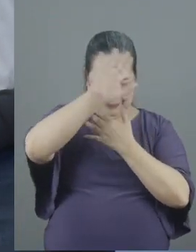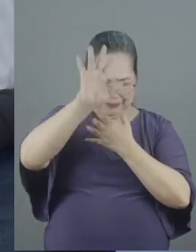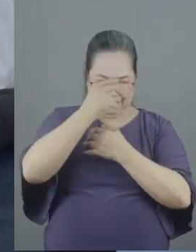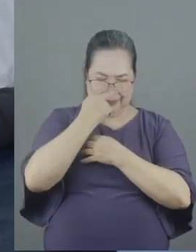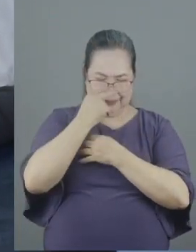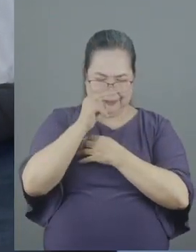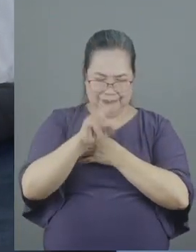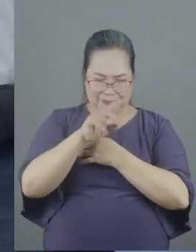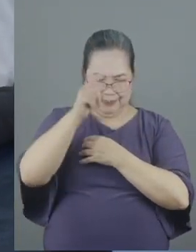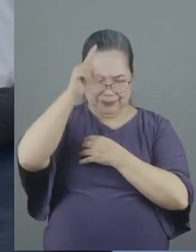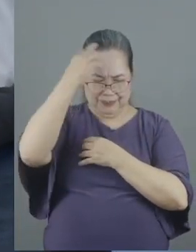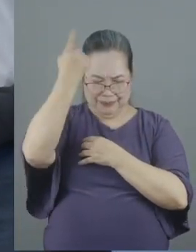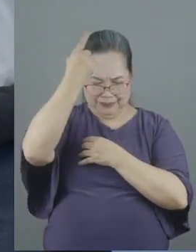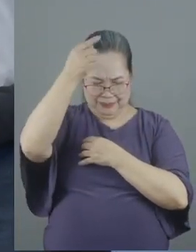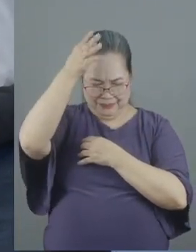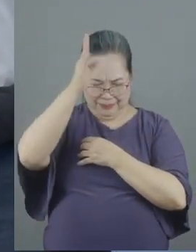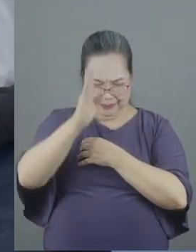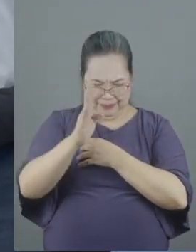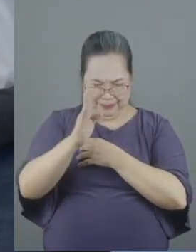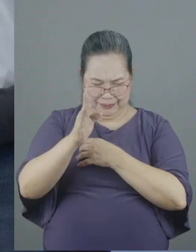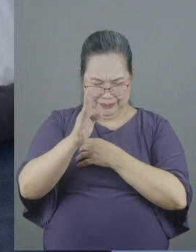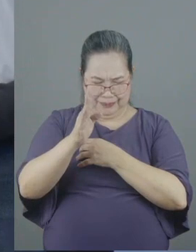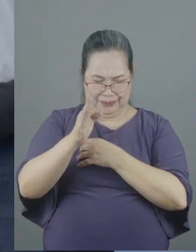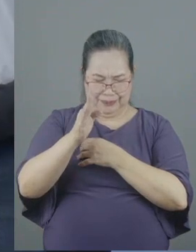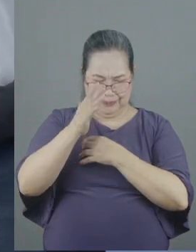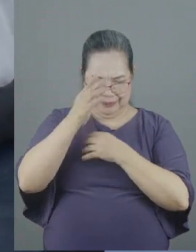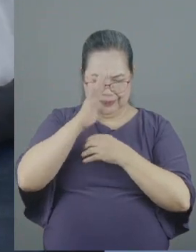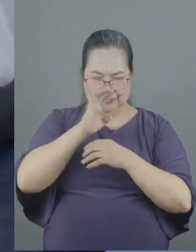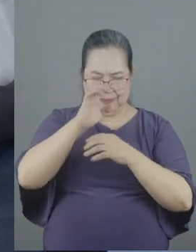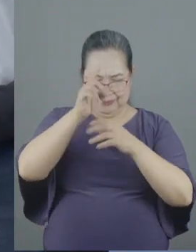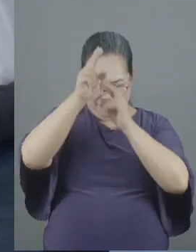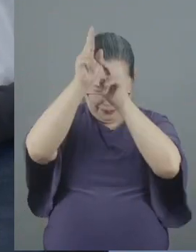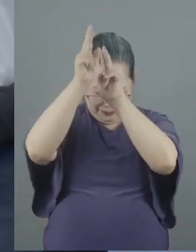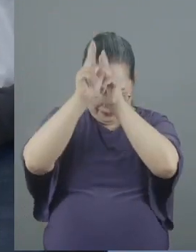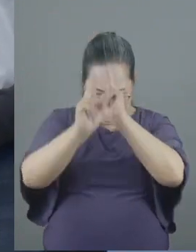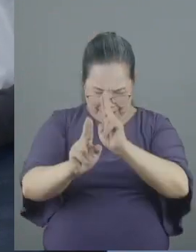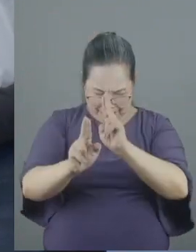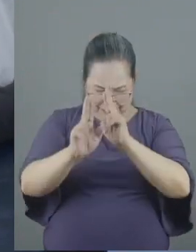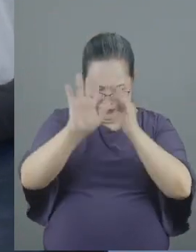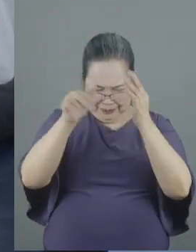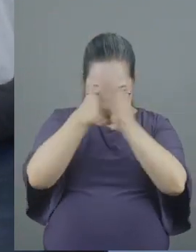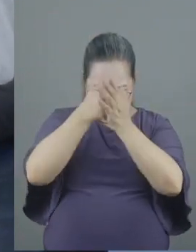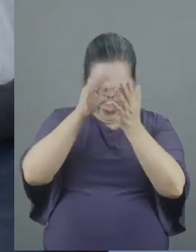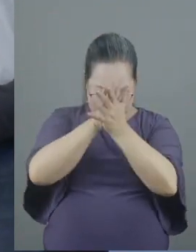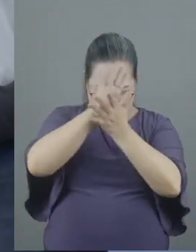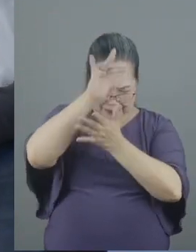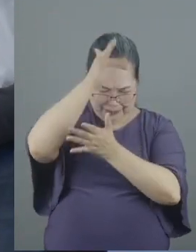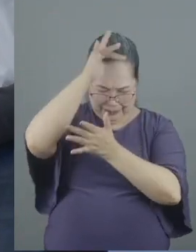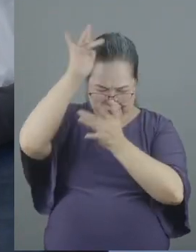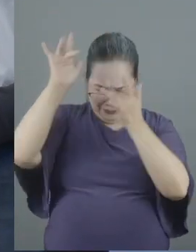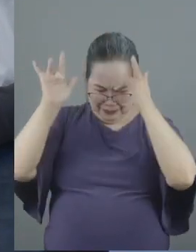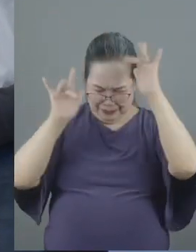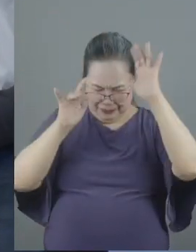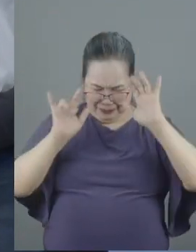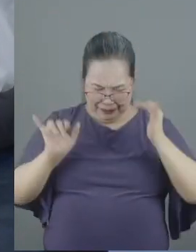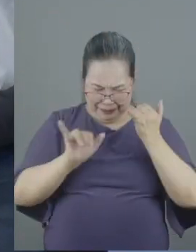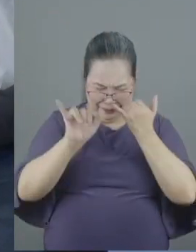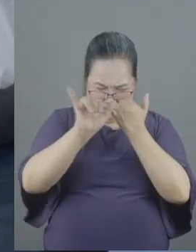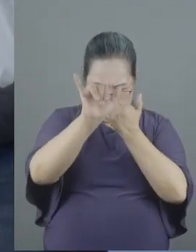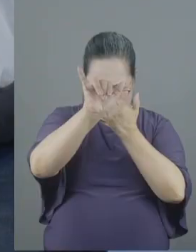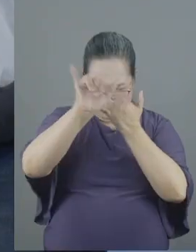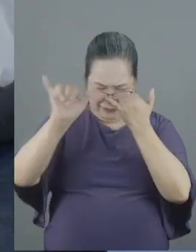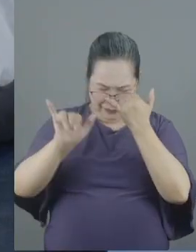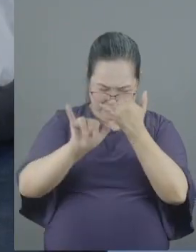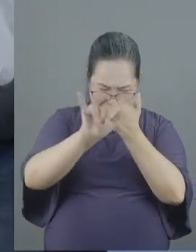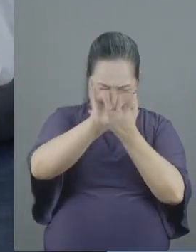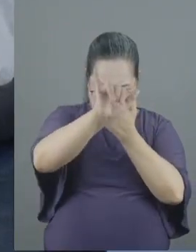the only God the honor and glory forever and ever